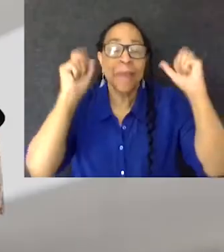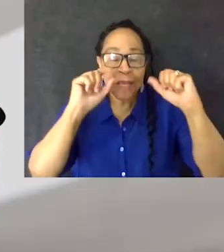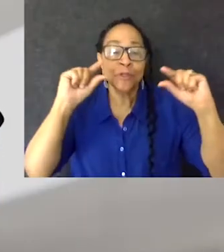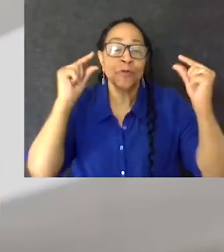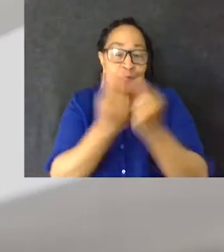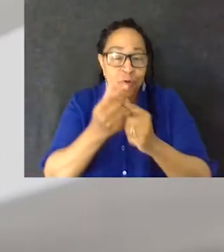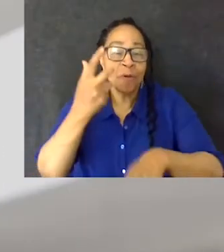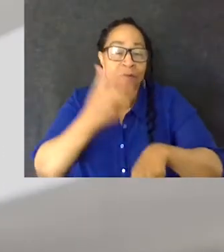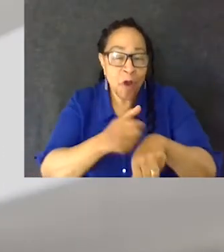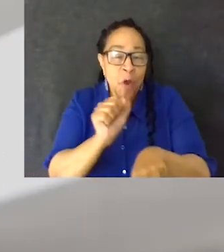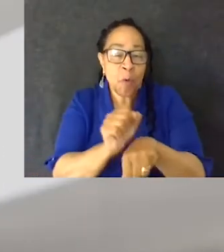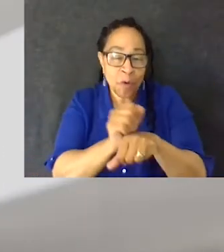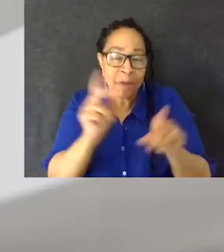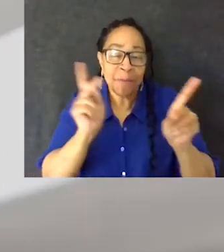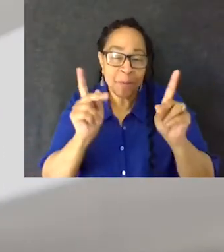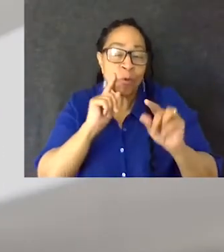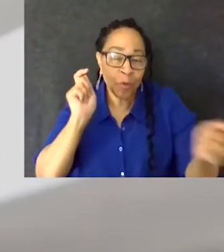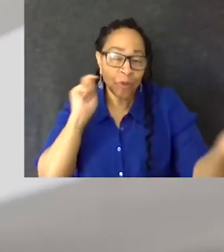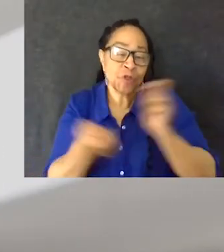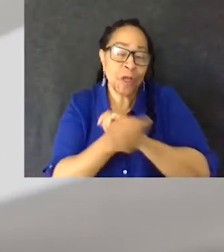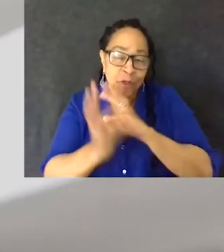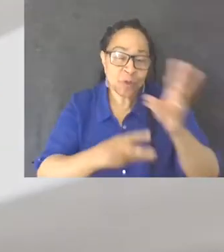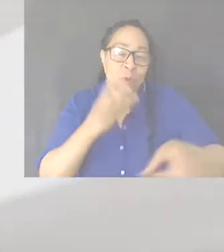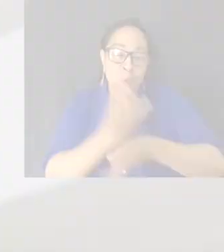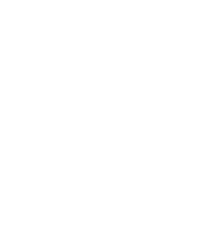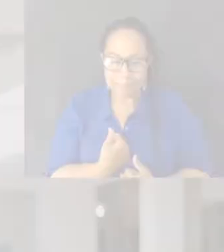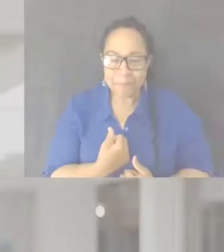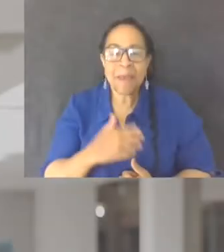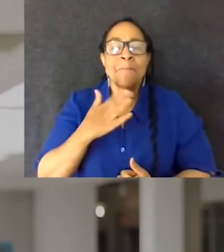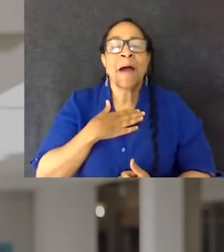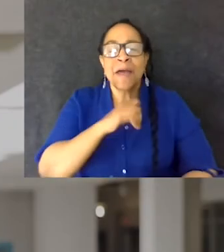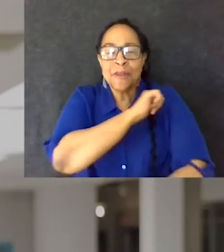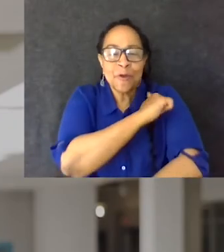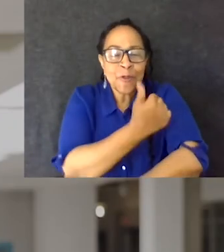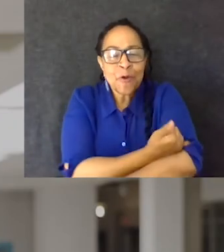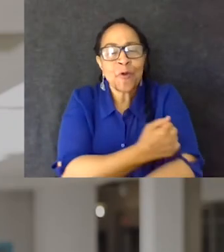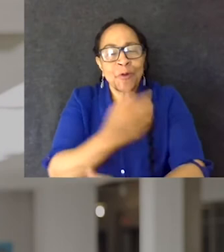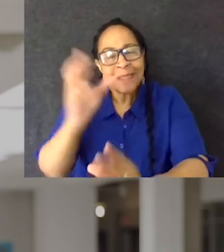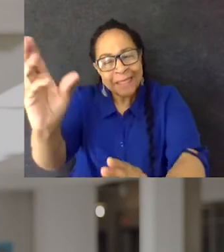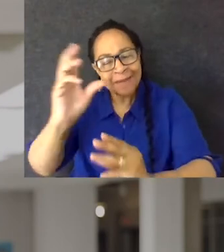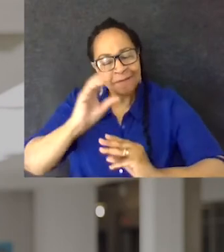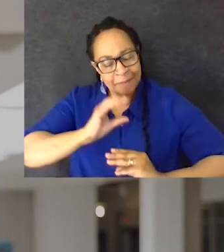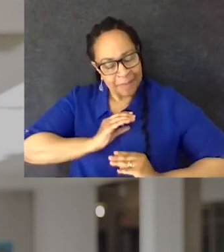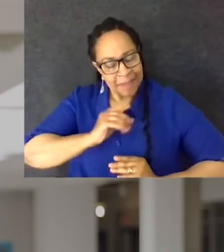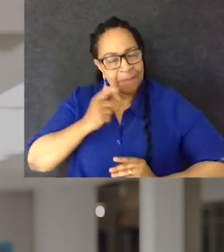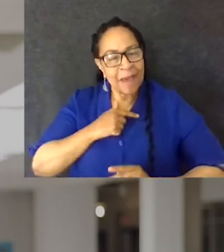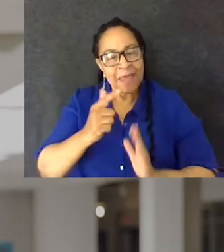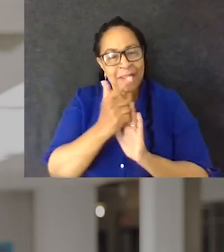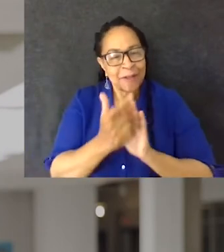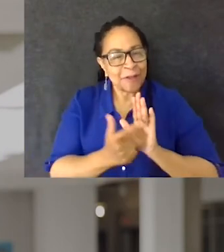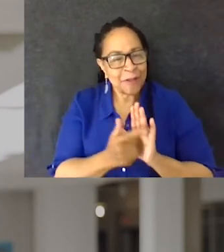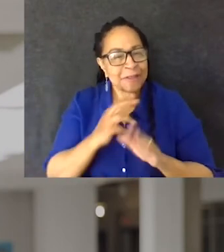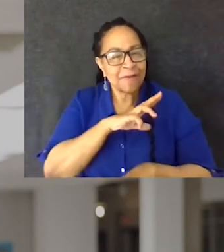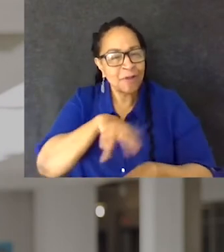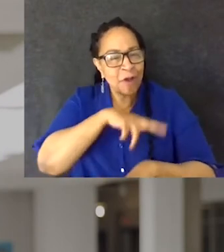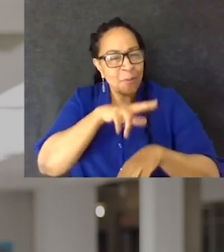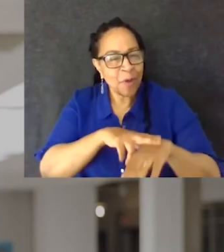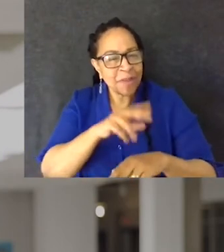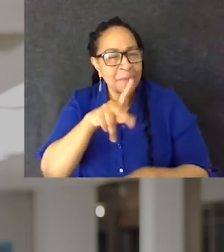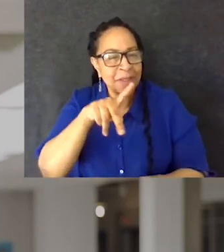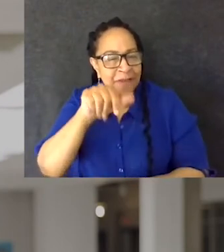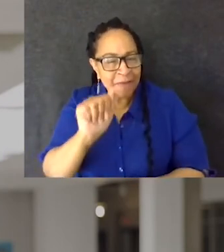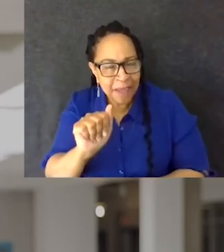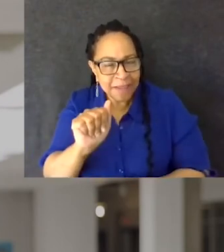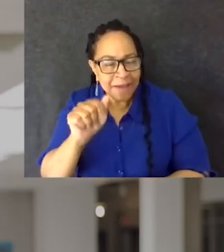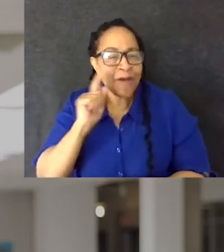So now, the moment we've all been waiting for. By the authority invested in me, by the legislature of the Commonwealth of Pennsylvania,